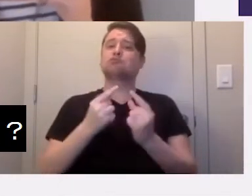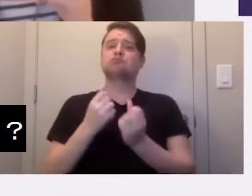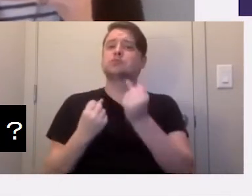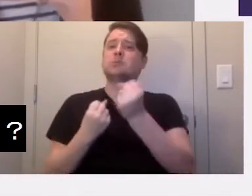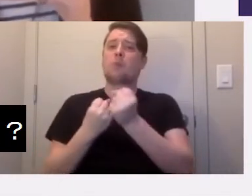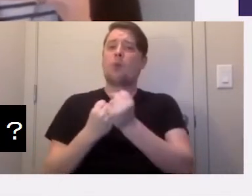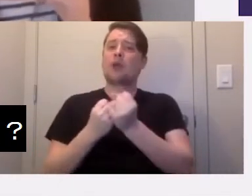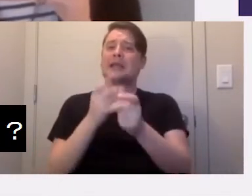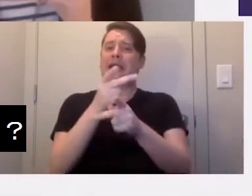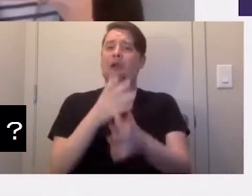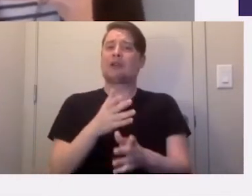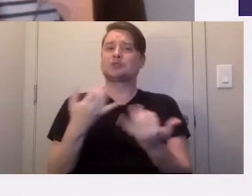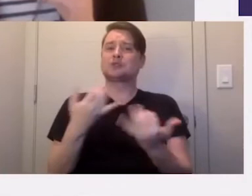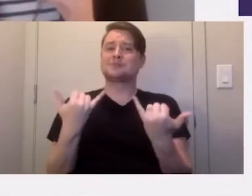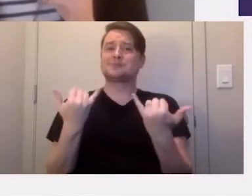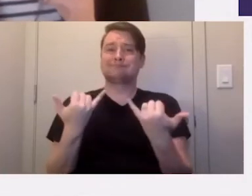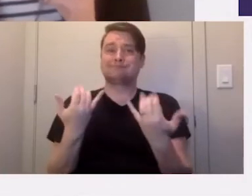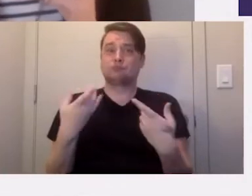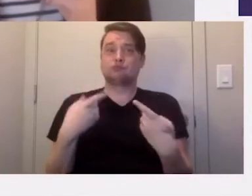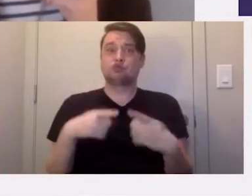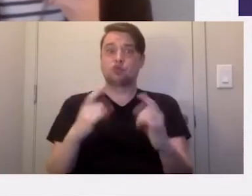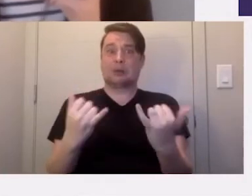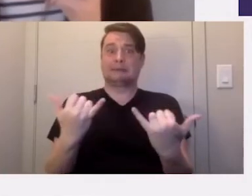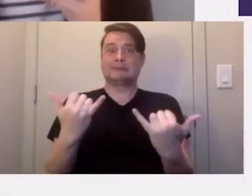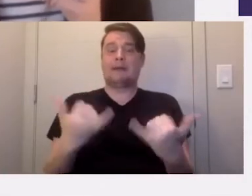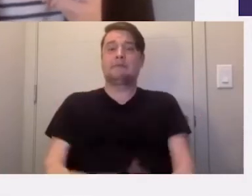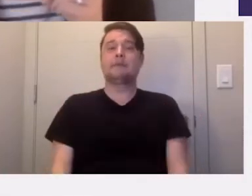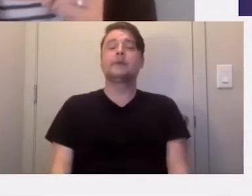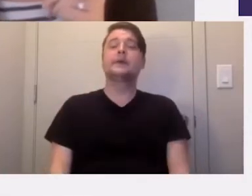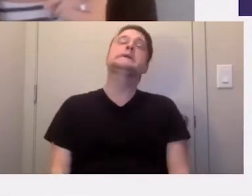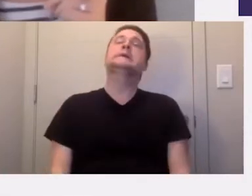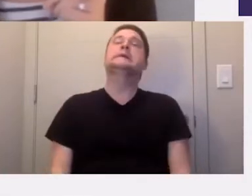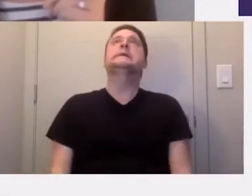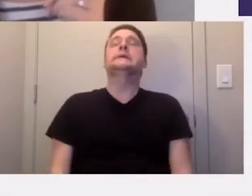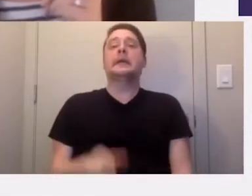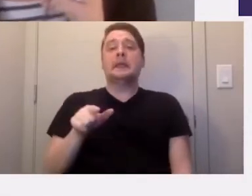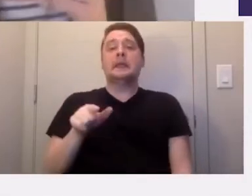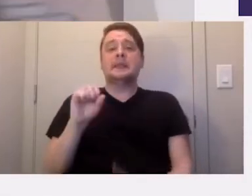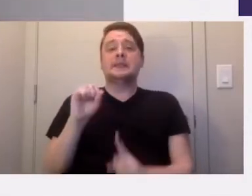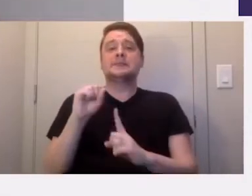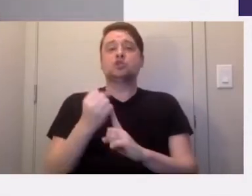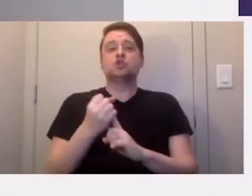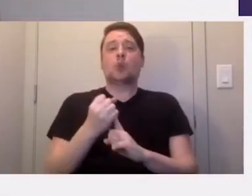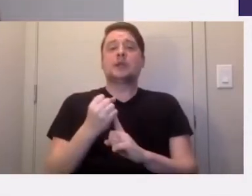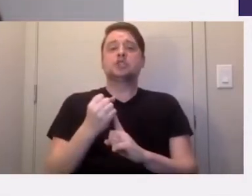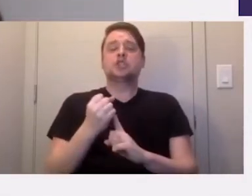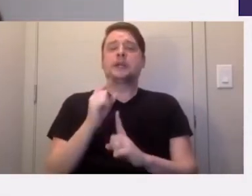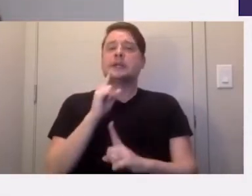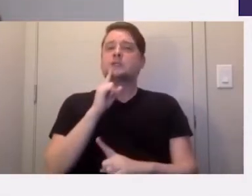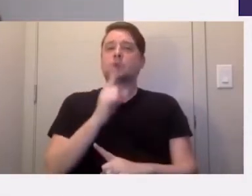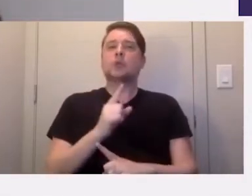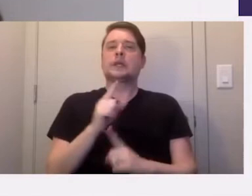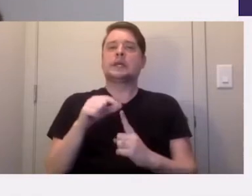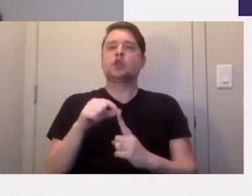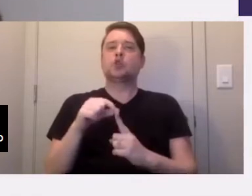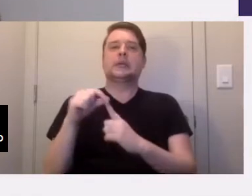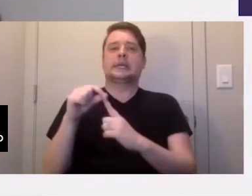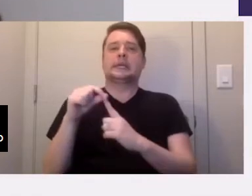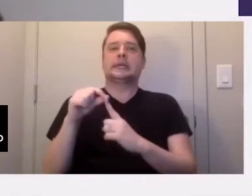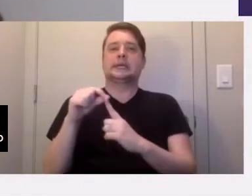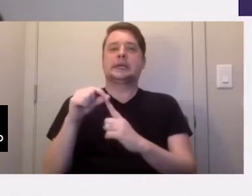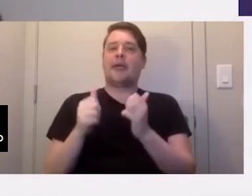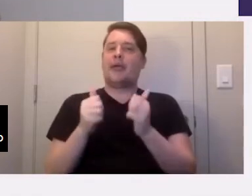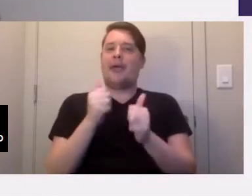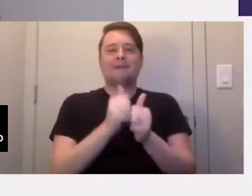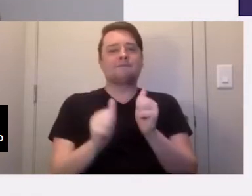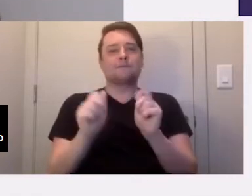through this time? Yeah, you know, this situation is, it's really unique, and every single